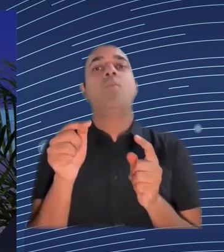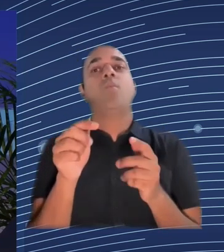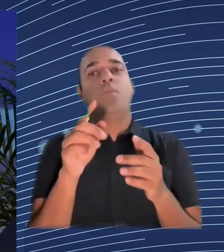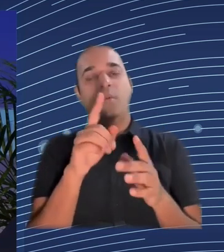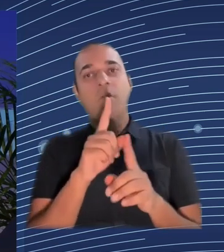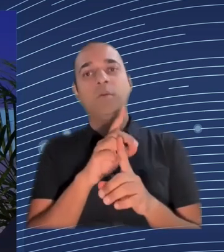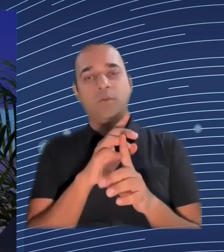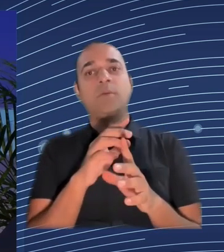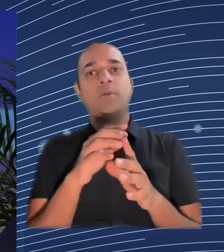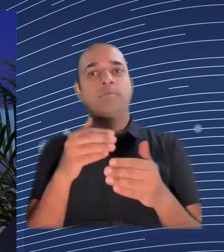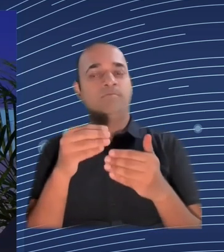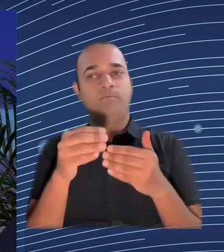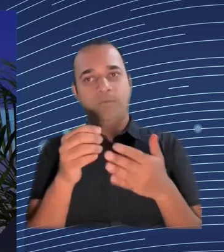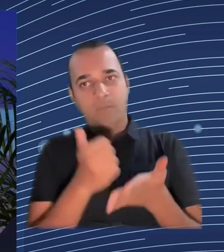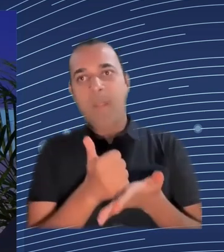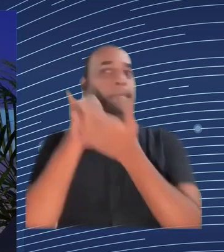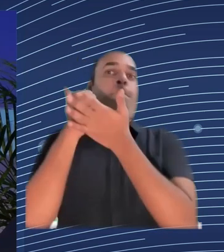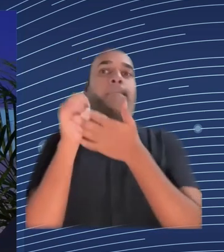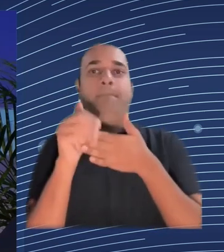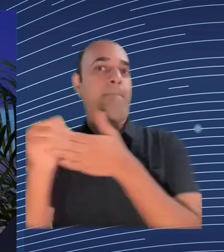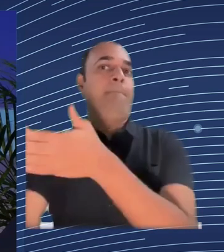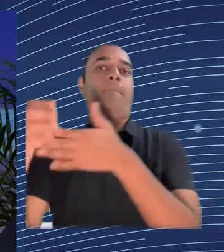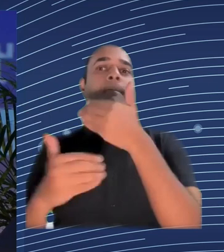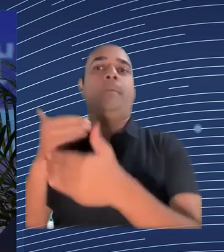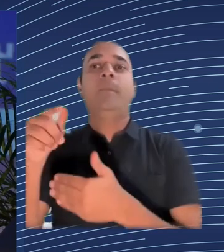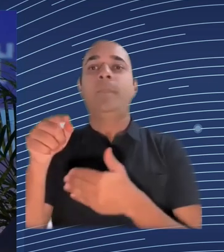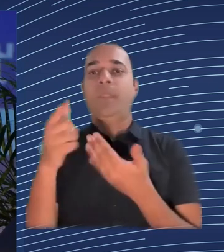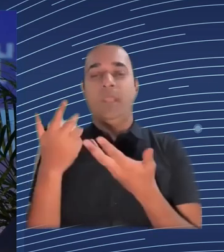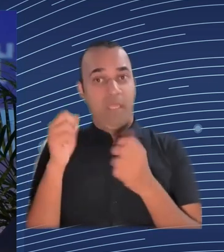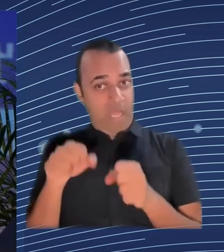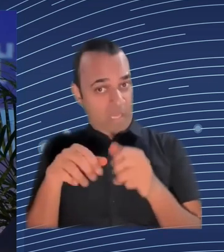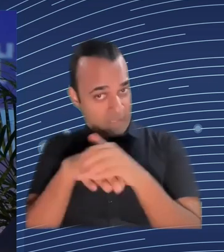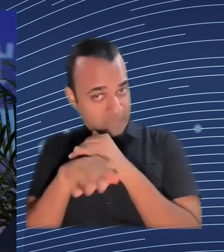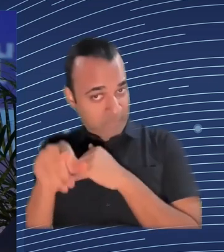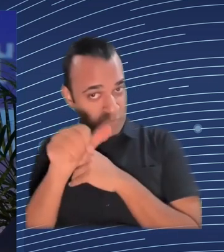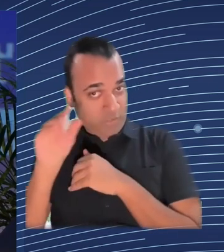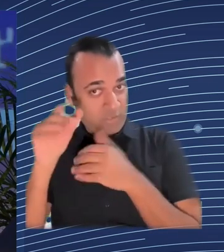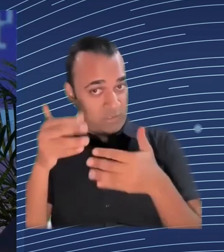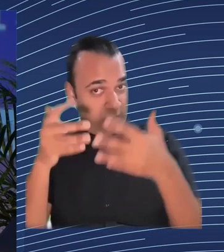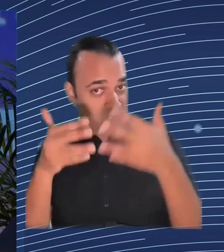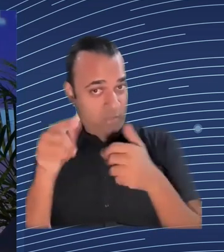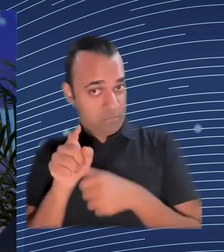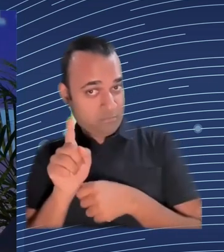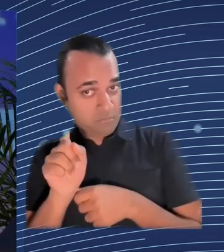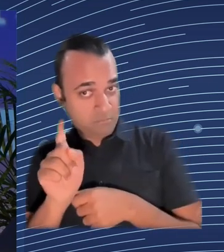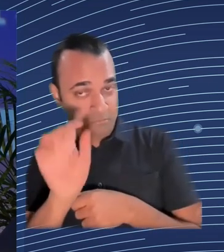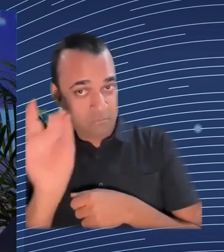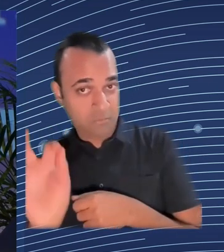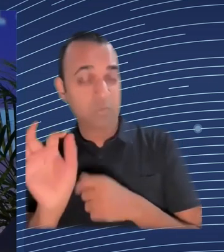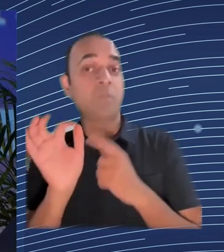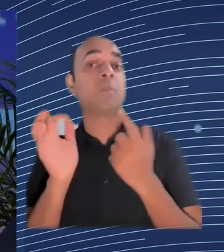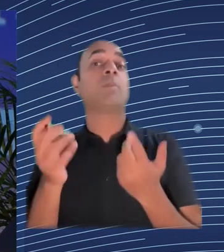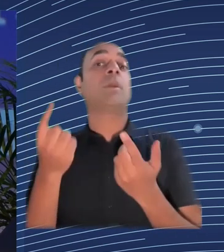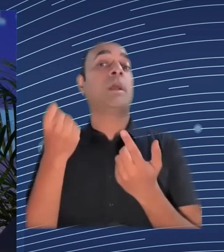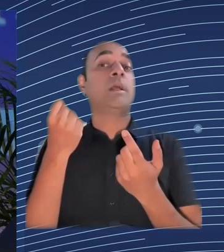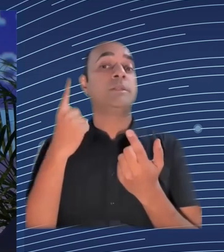me to understand how I can optimize my earnings so you can optimize yours but that's what we were up against so in